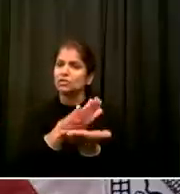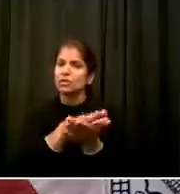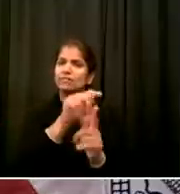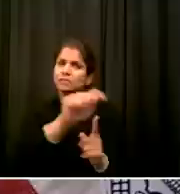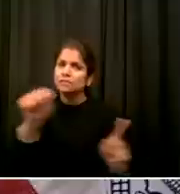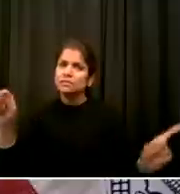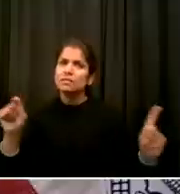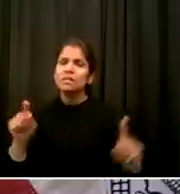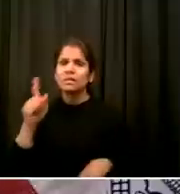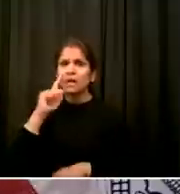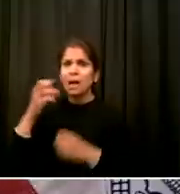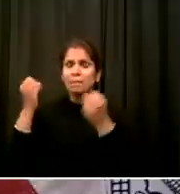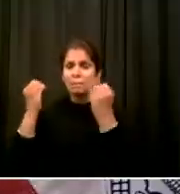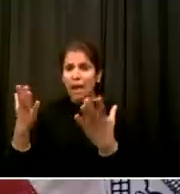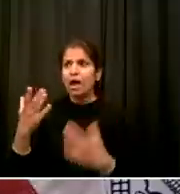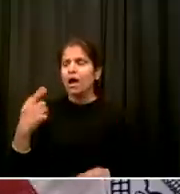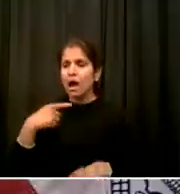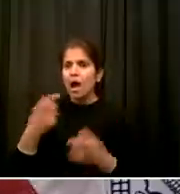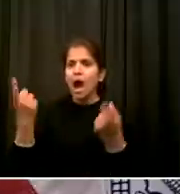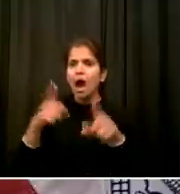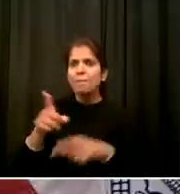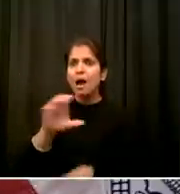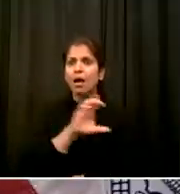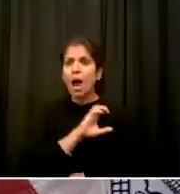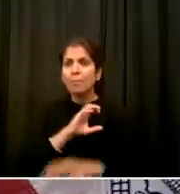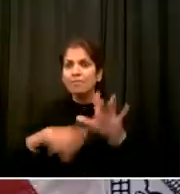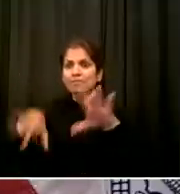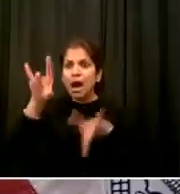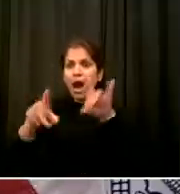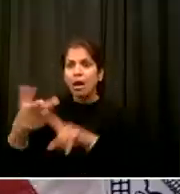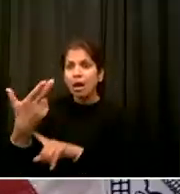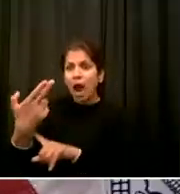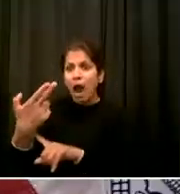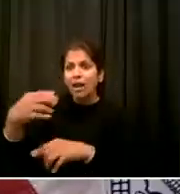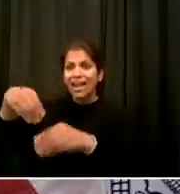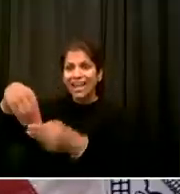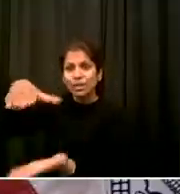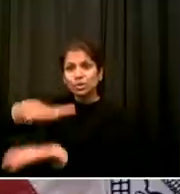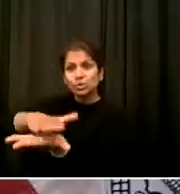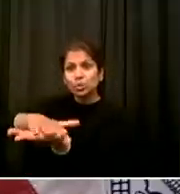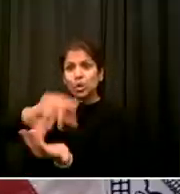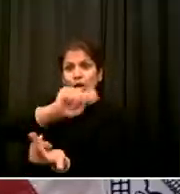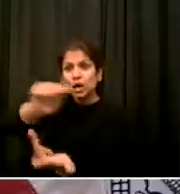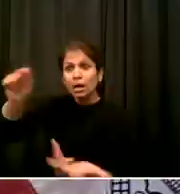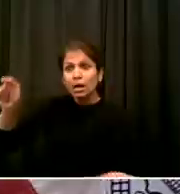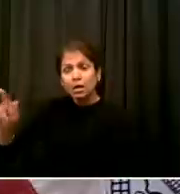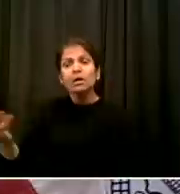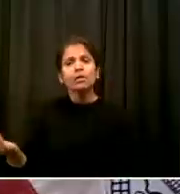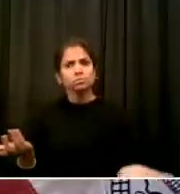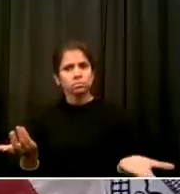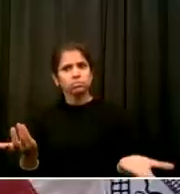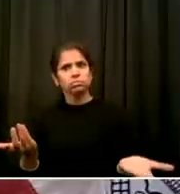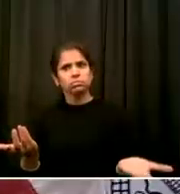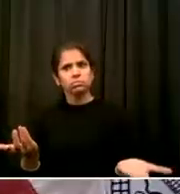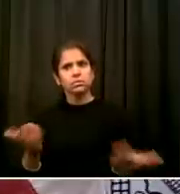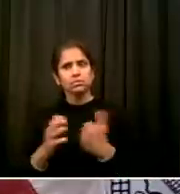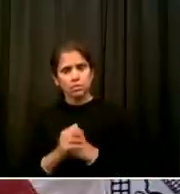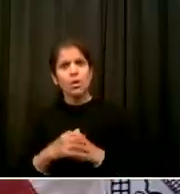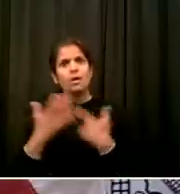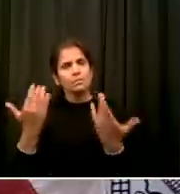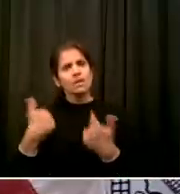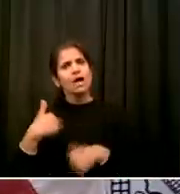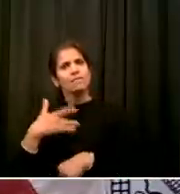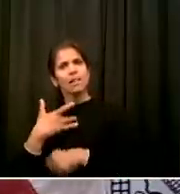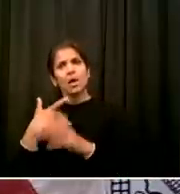Towards the directions that this administration has put in place Restorative justice, social-emotional learning, neighborhood policing